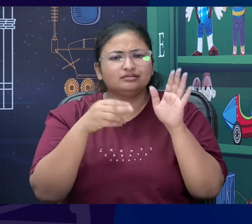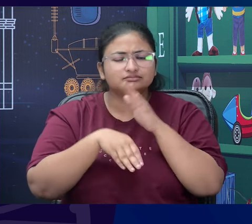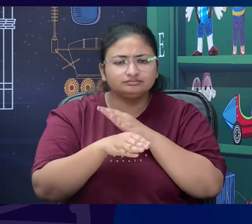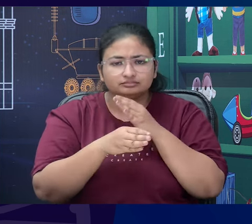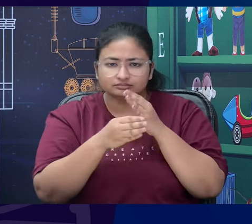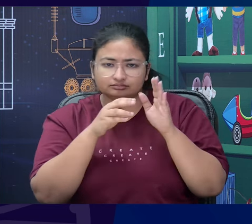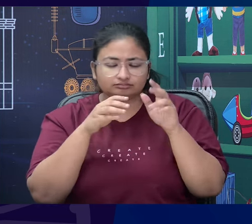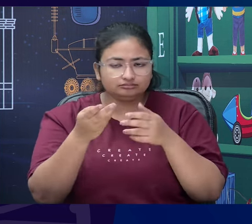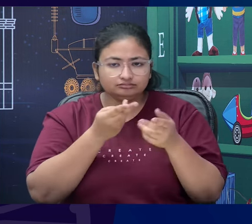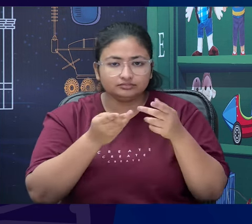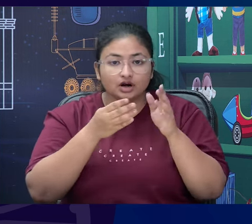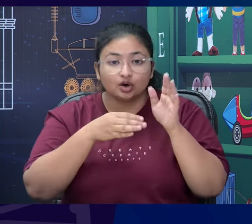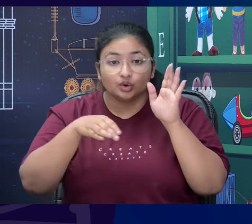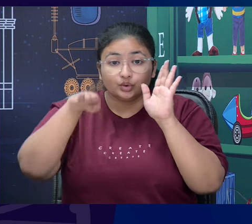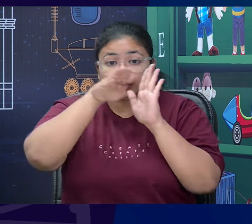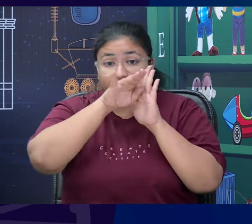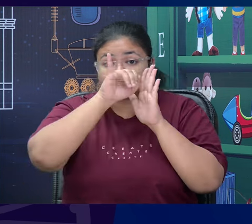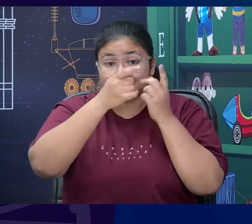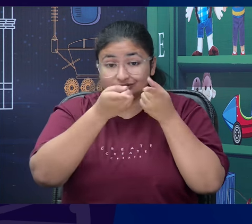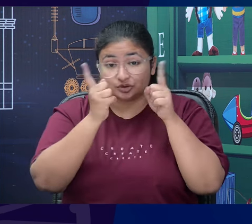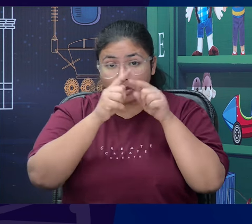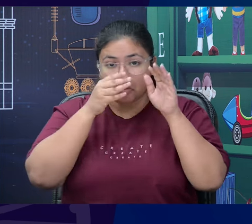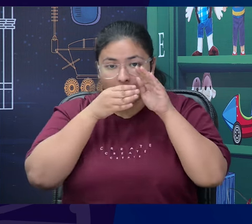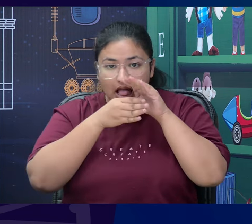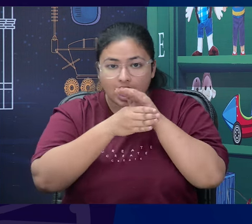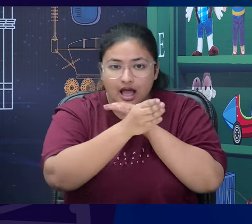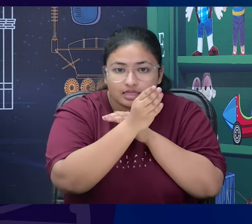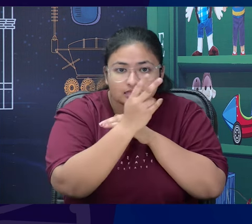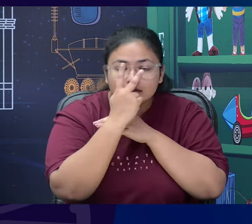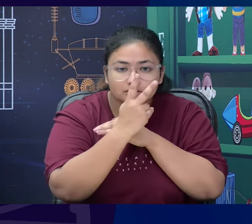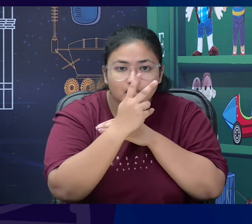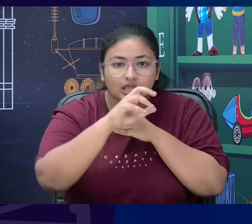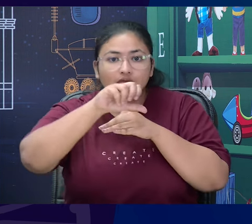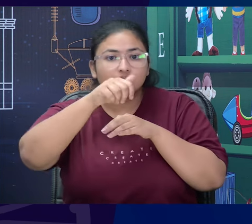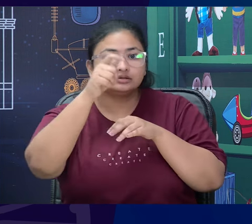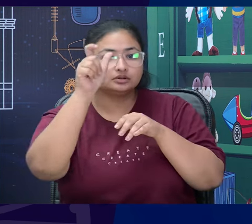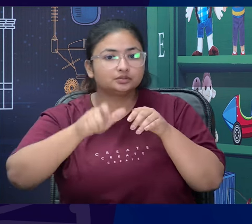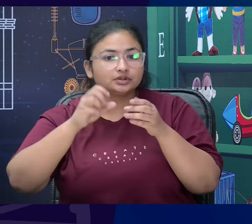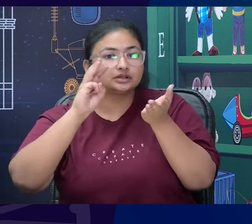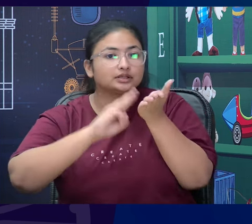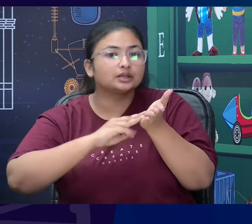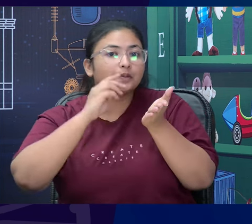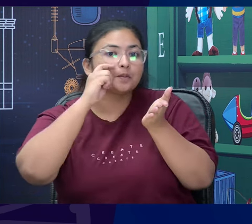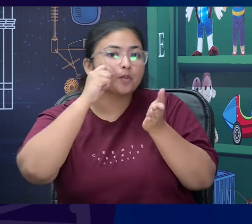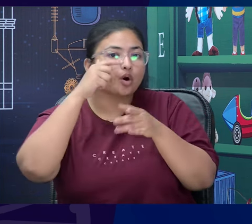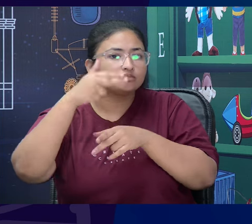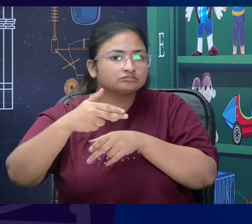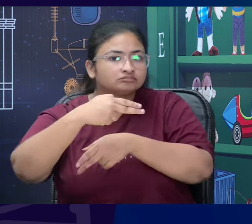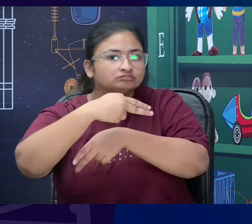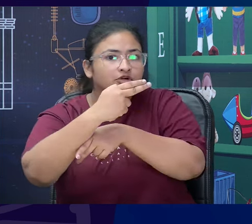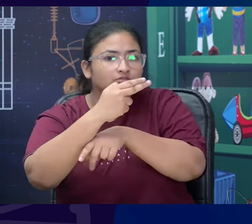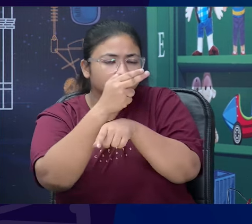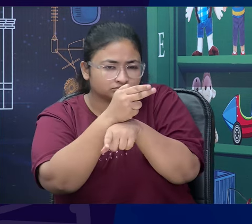enter you see that there is a man waiting for them with gun in hand and now the setting going from